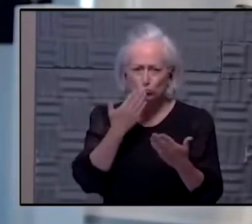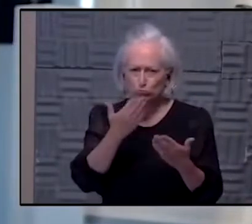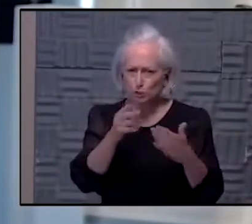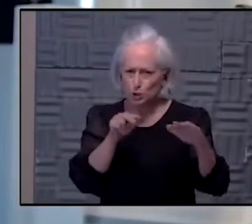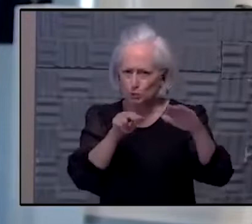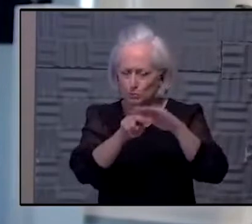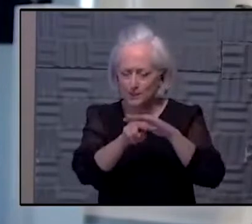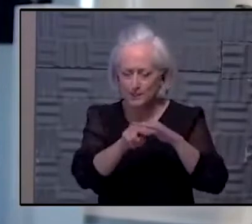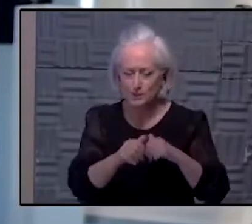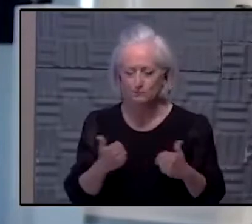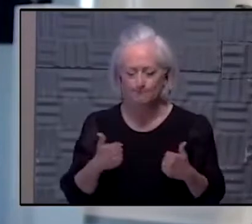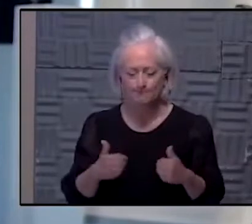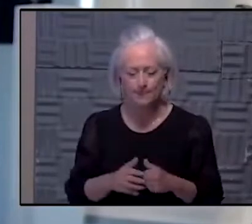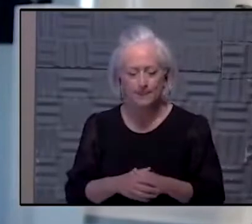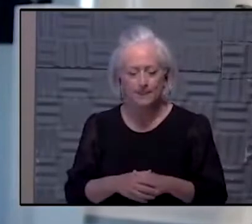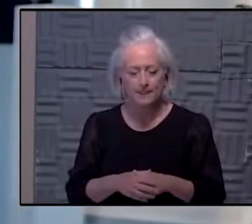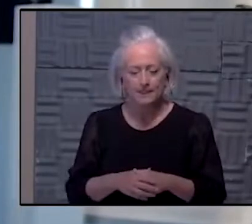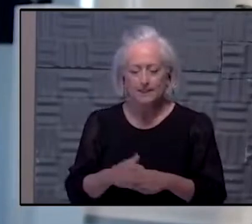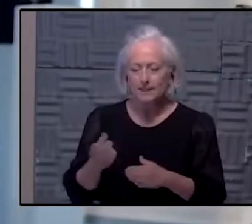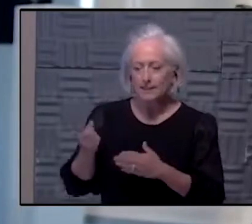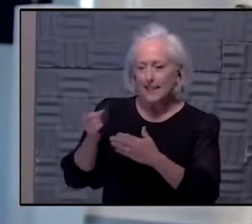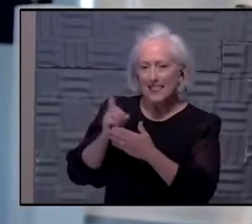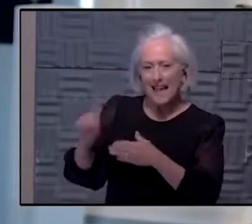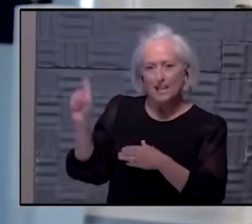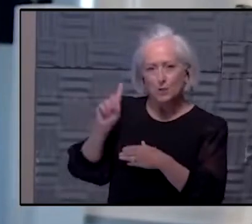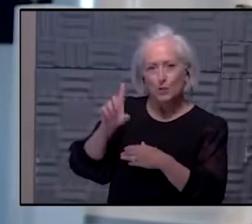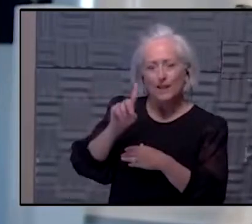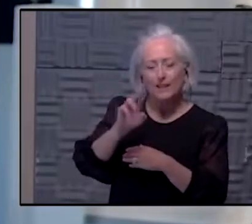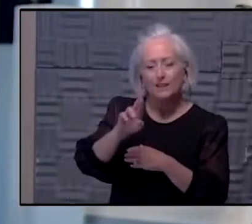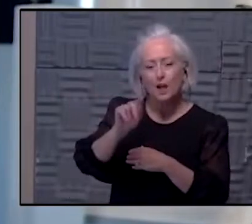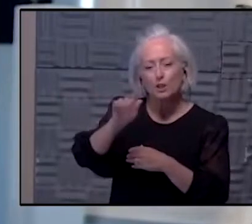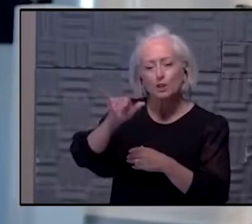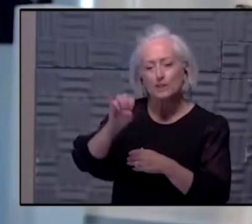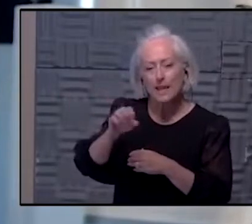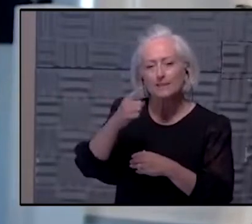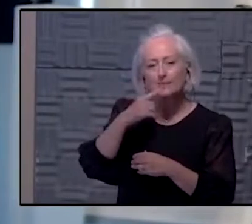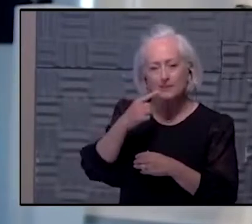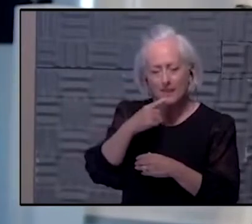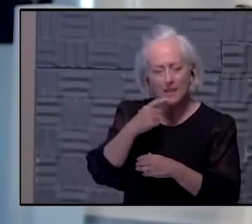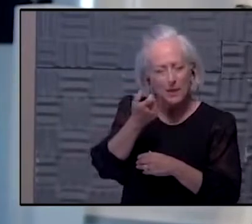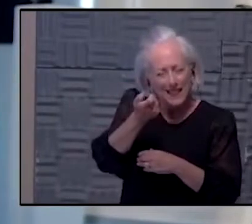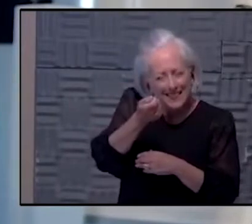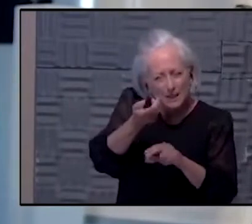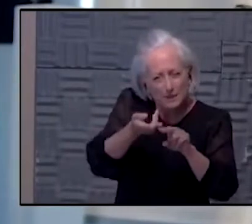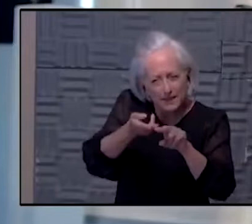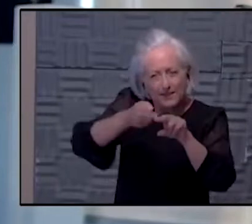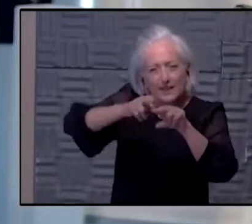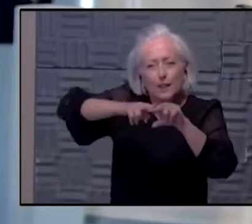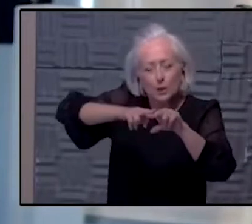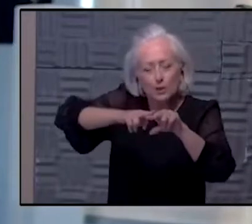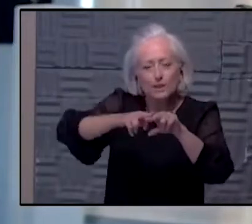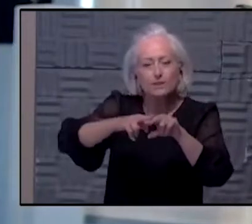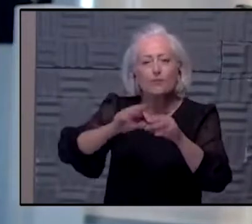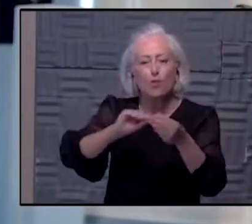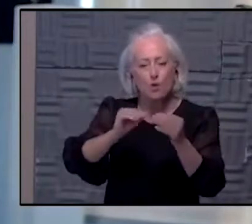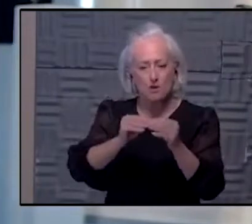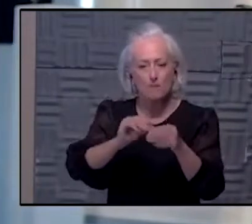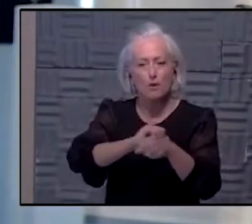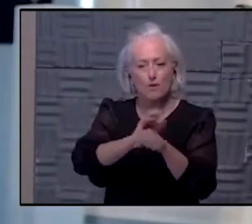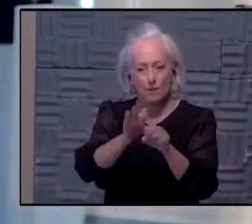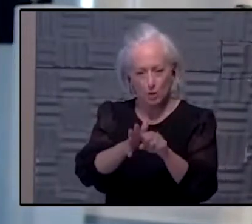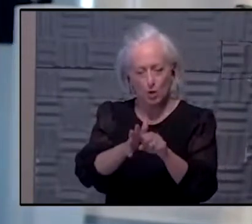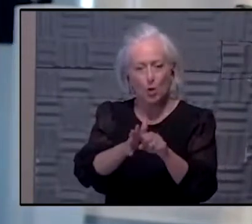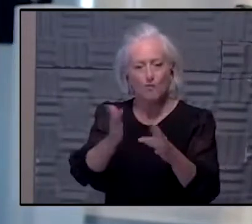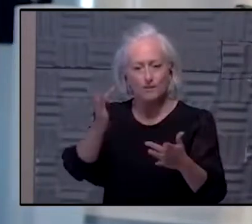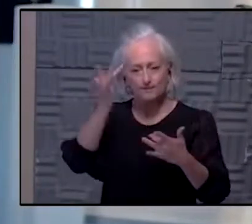And this last week, to Steve Stice's earlier point, we have seen a slight uptick in the number of cases. We're